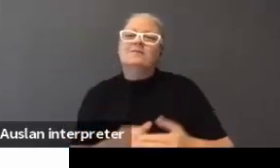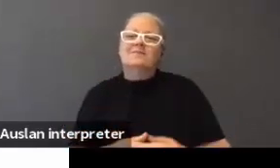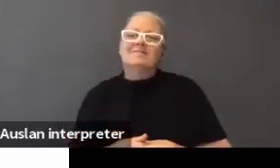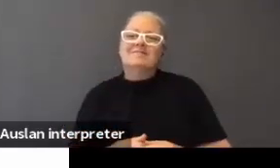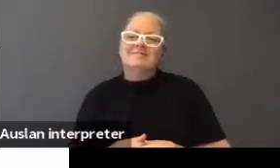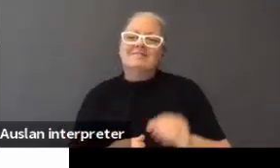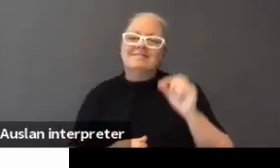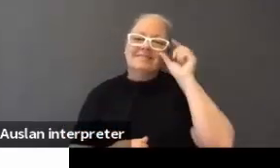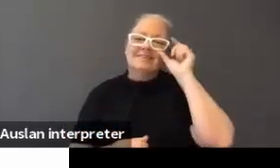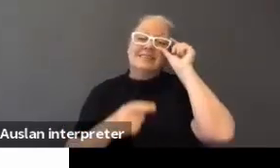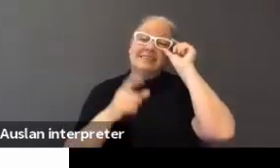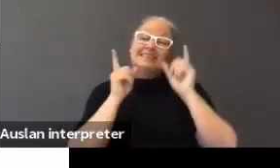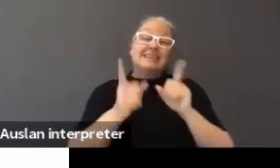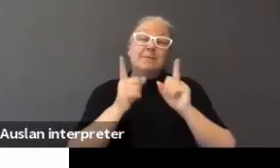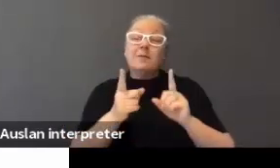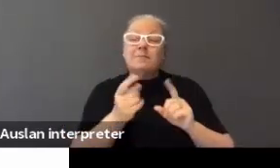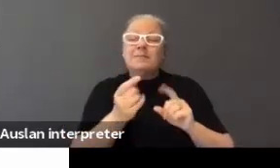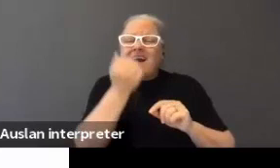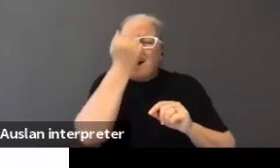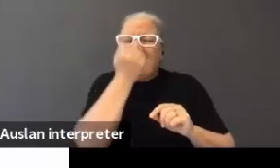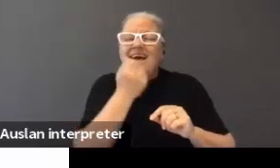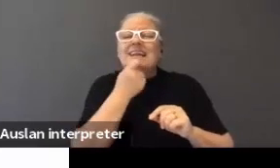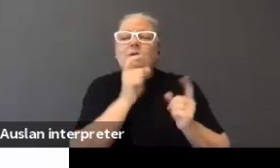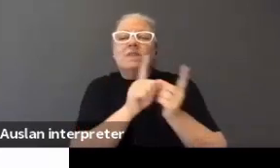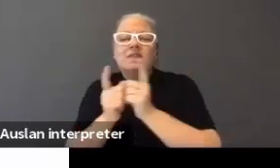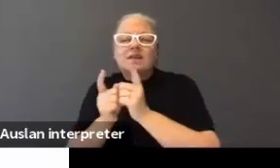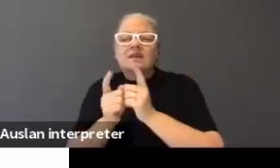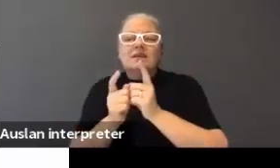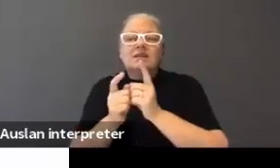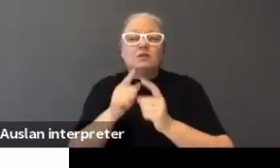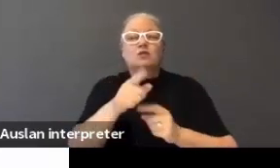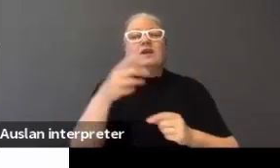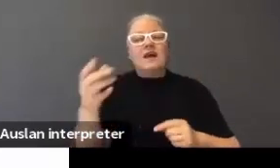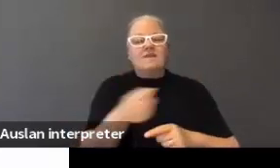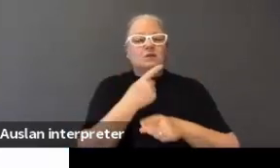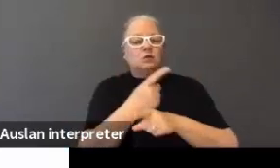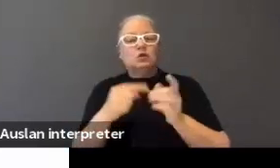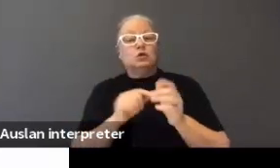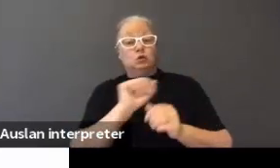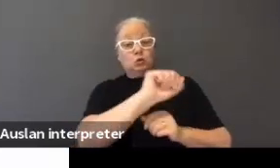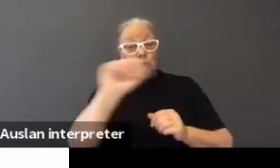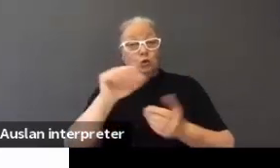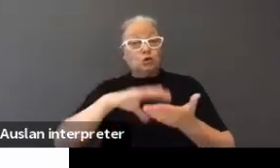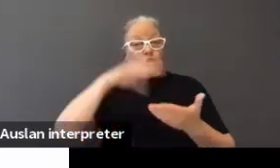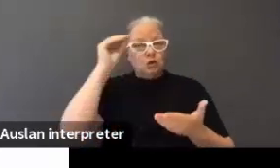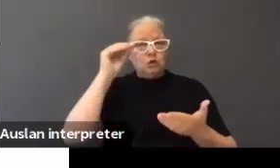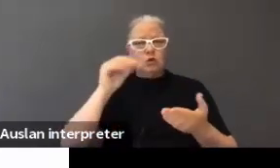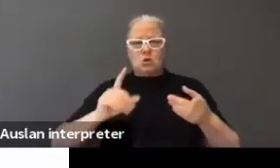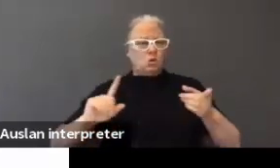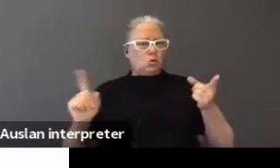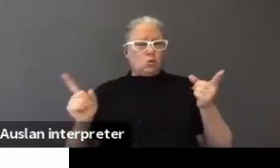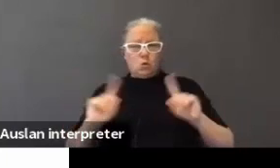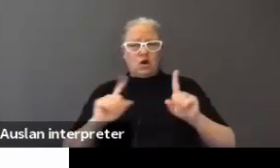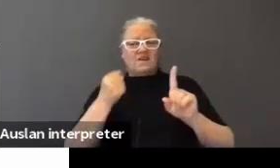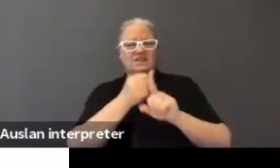So sometimes it's the little things and you've got to get to talk to your students about what, what it is that